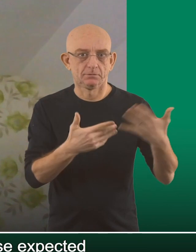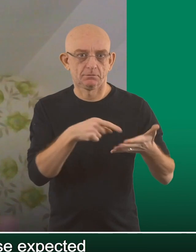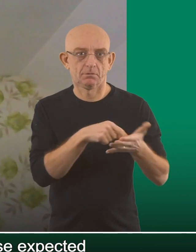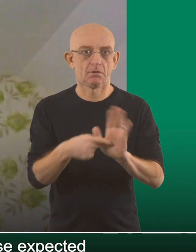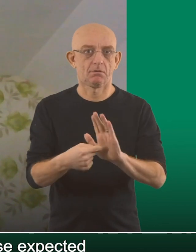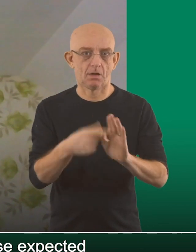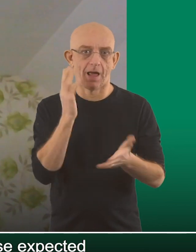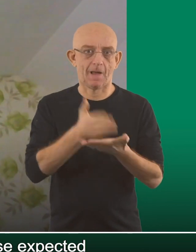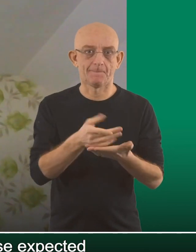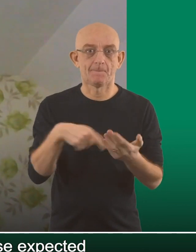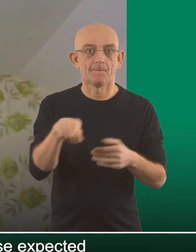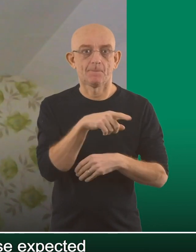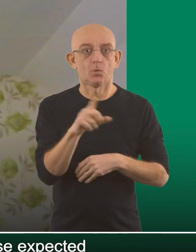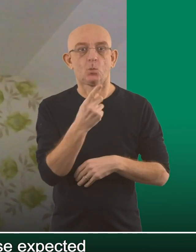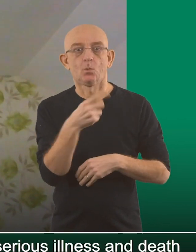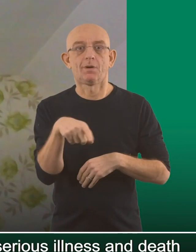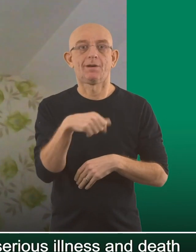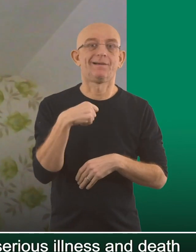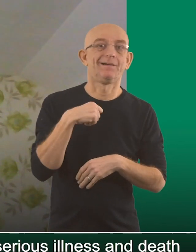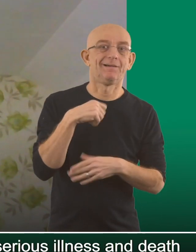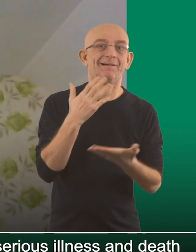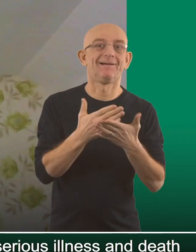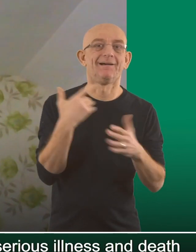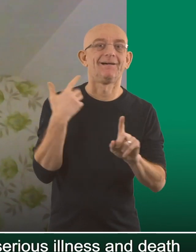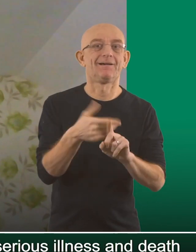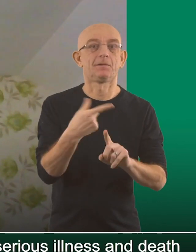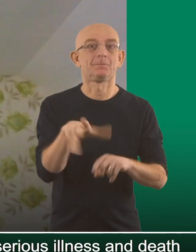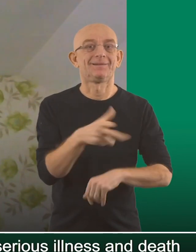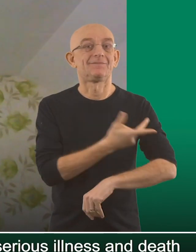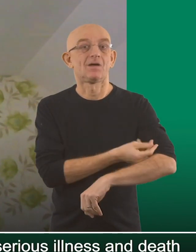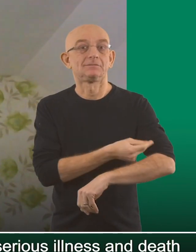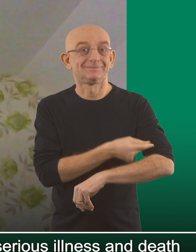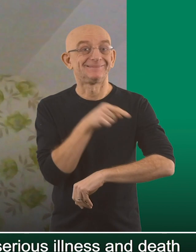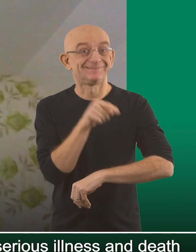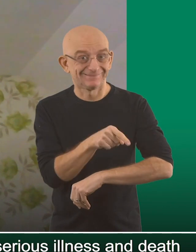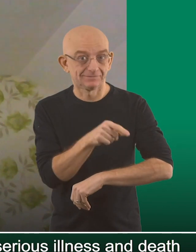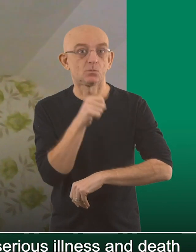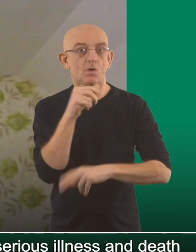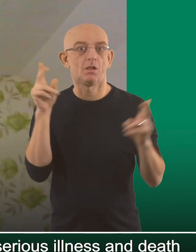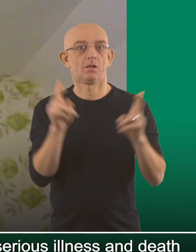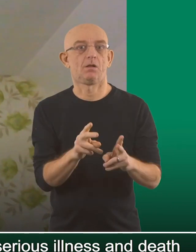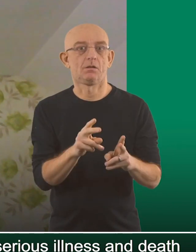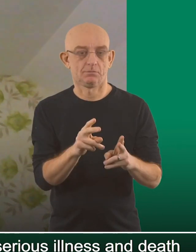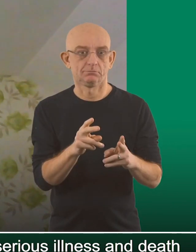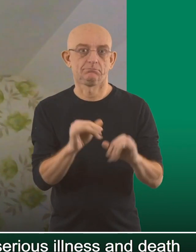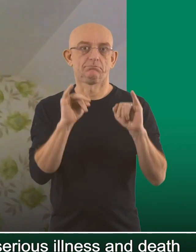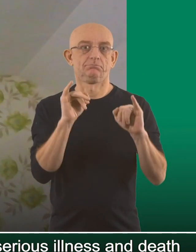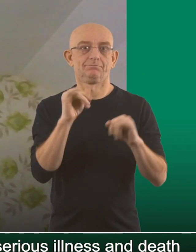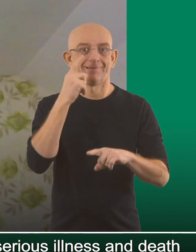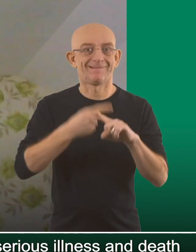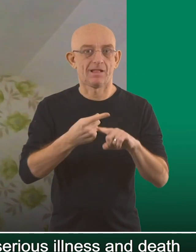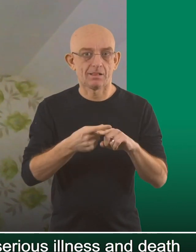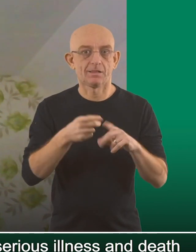evidence beginning to stack in the way that was expected, that being vaccinated significantly reduces